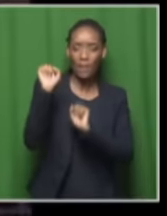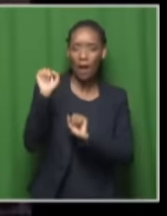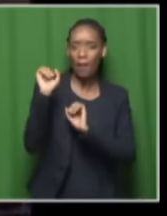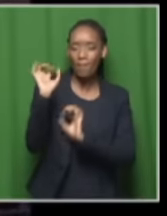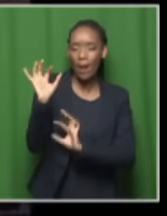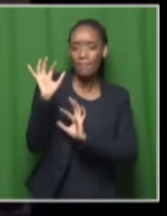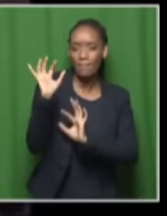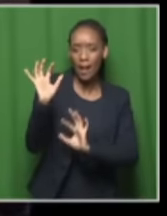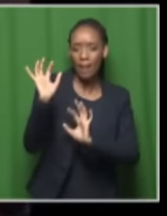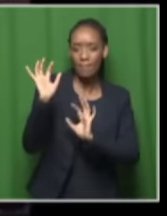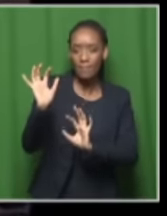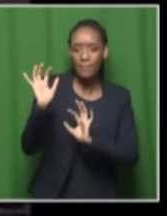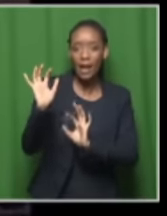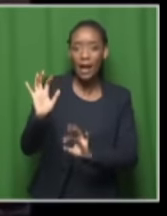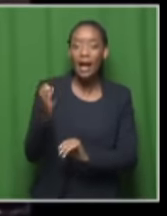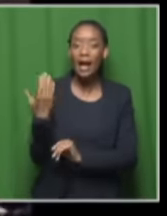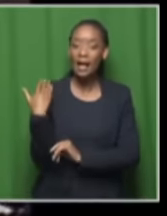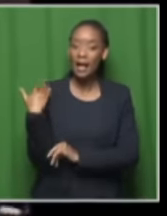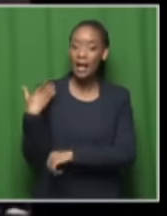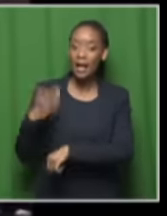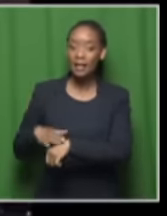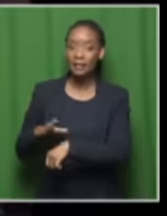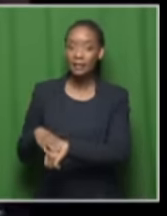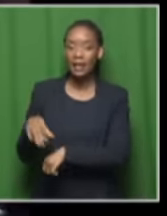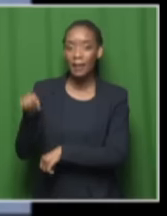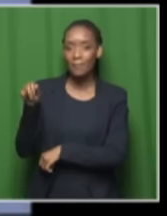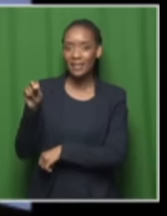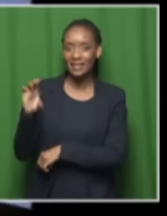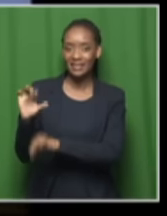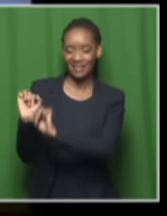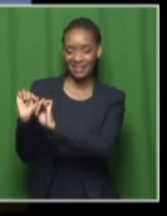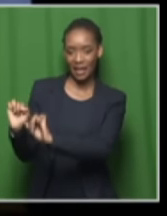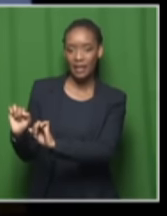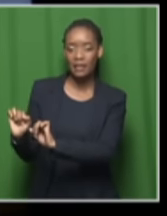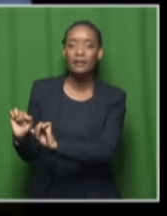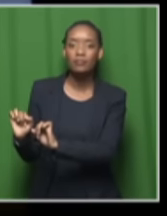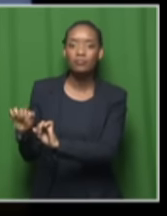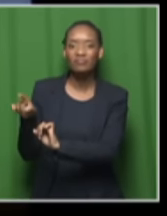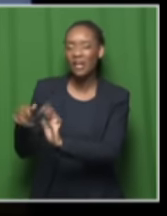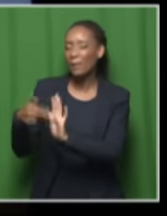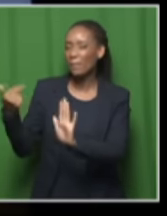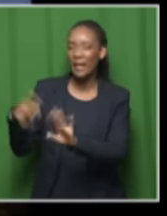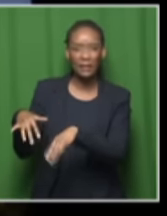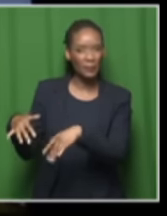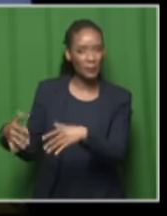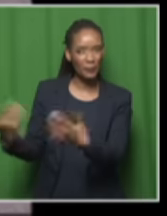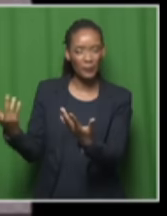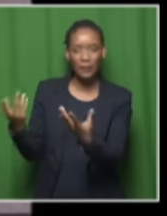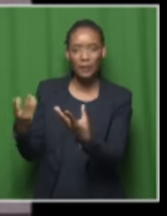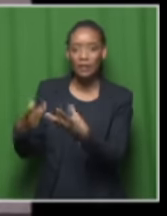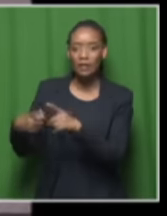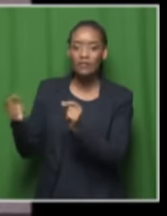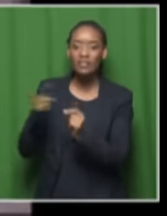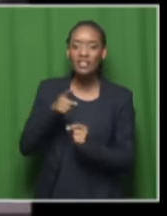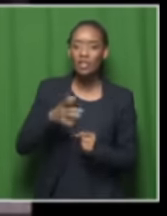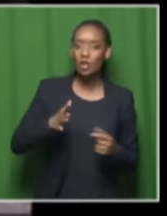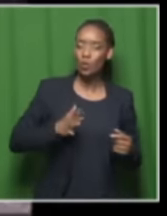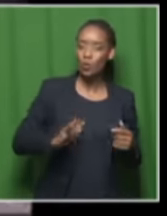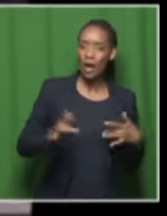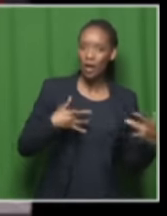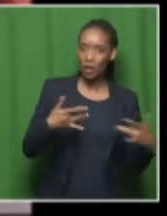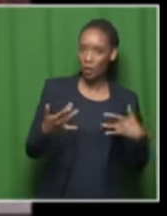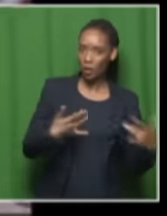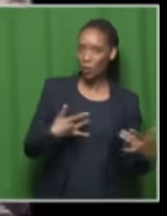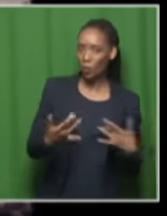the time was home to the anc after it was unbanned to raise their concerns over the anc's disregard